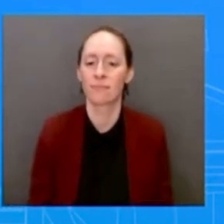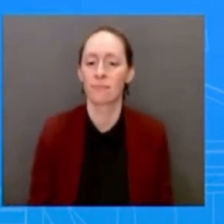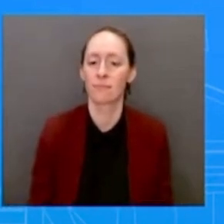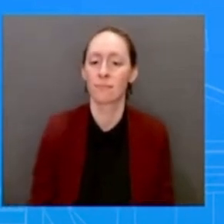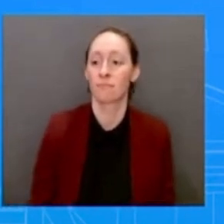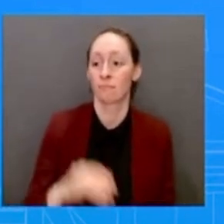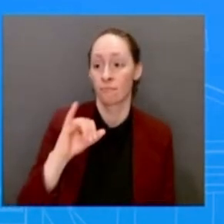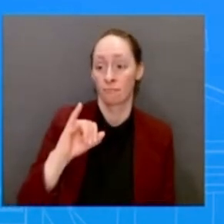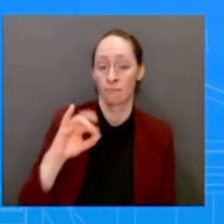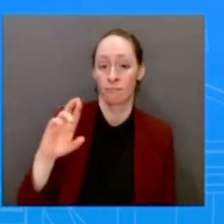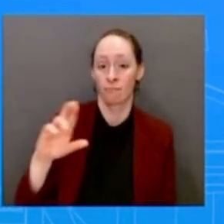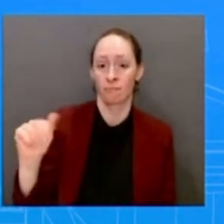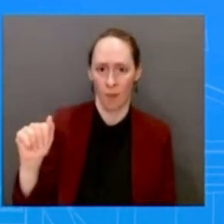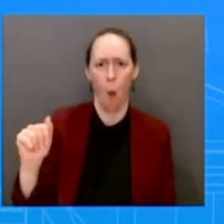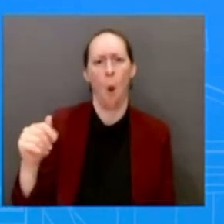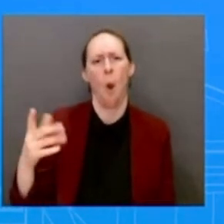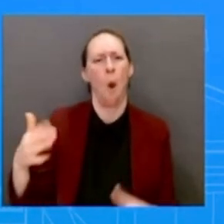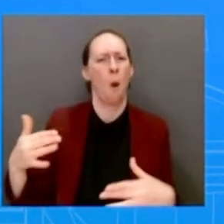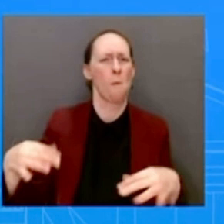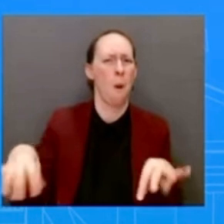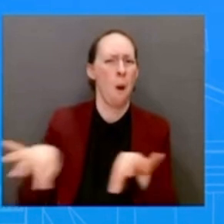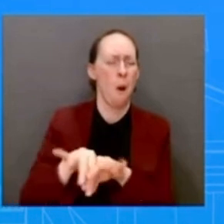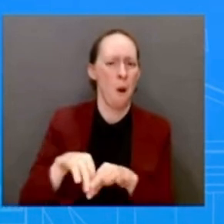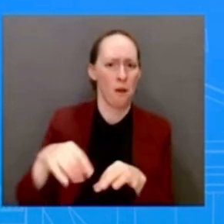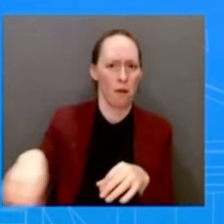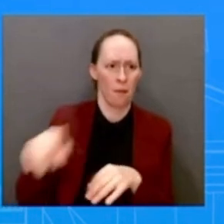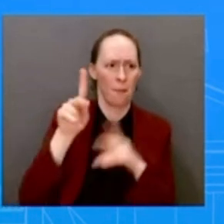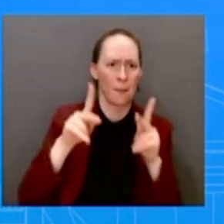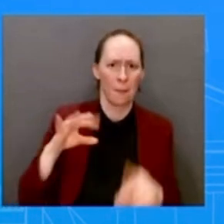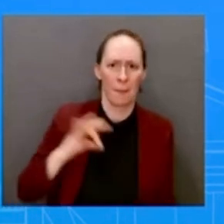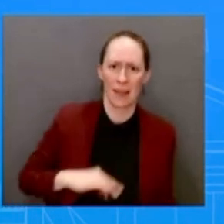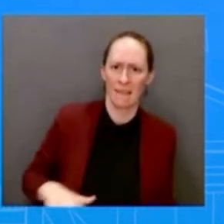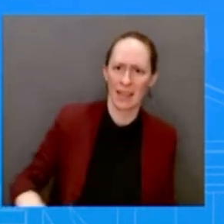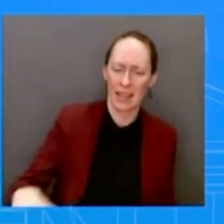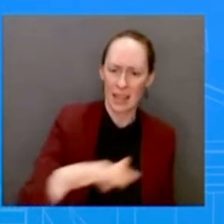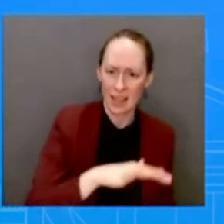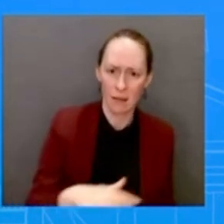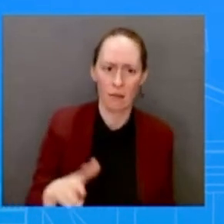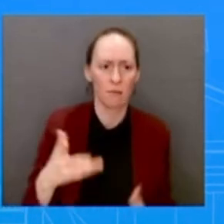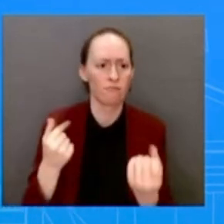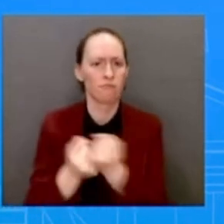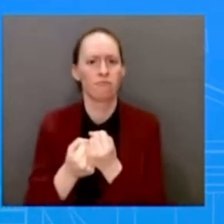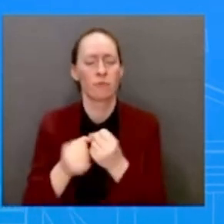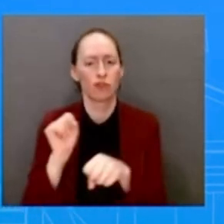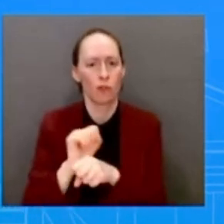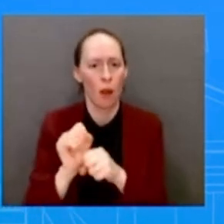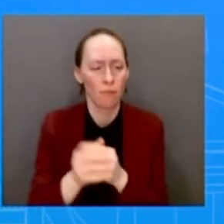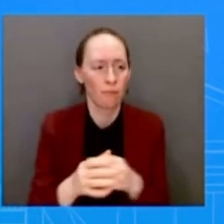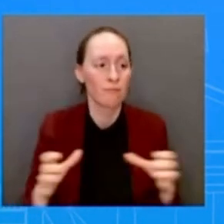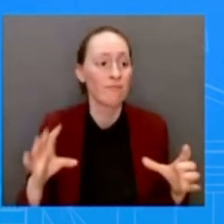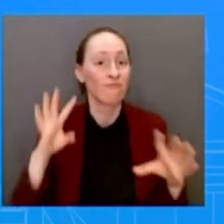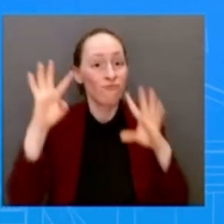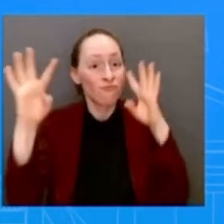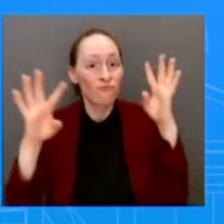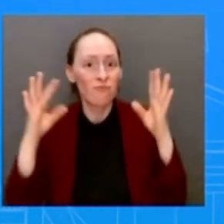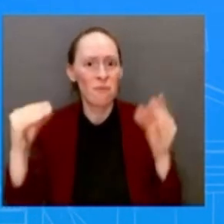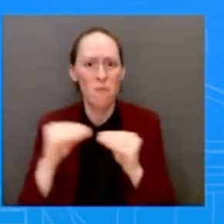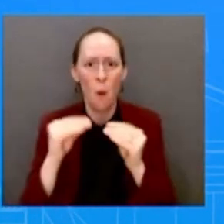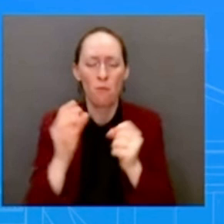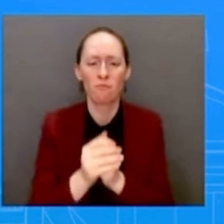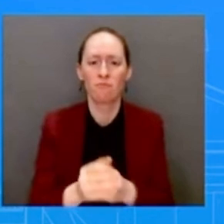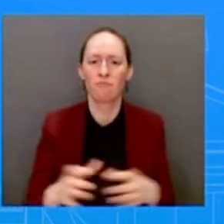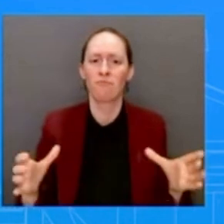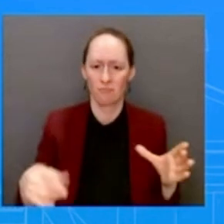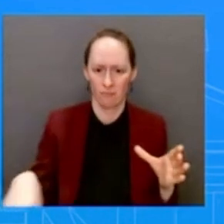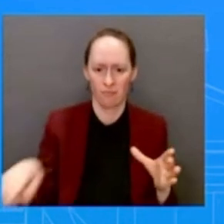We're always going to make sure that we support American job and American innovation. The President will never back down from that, and so I'll just leave it there.